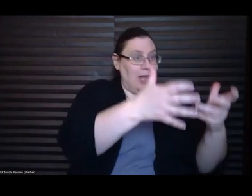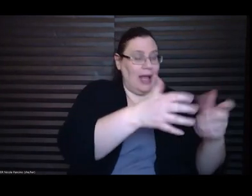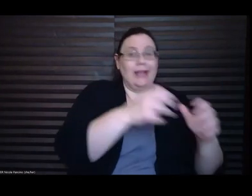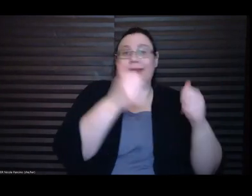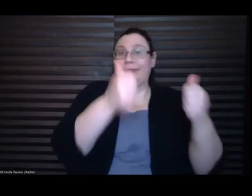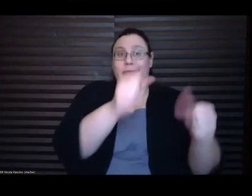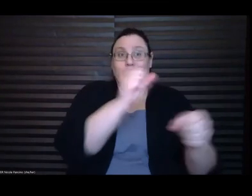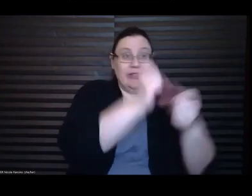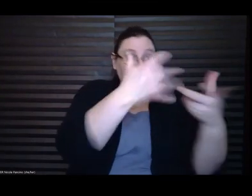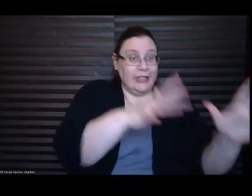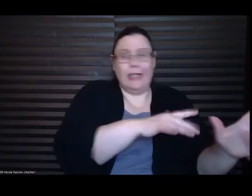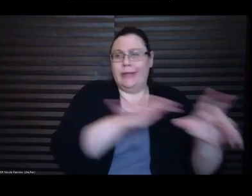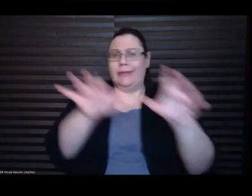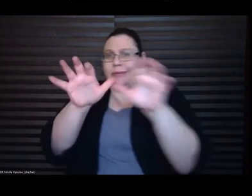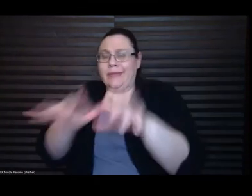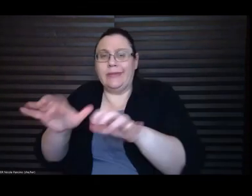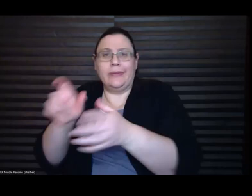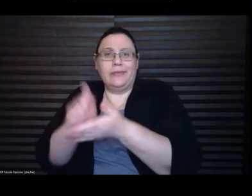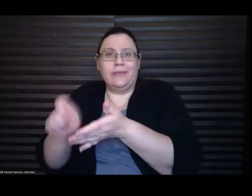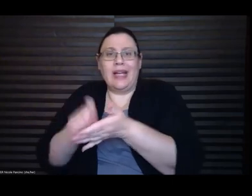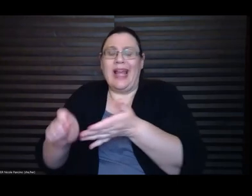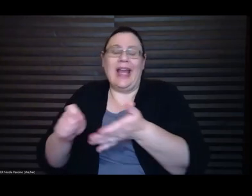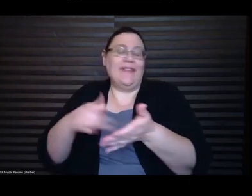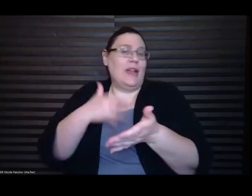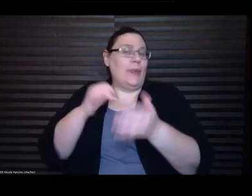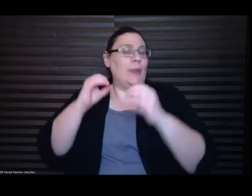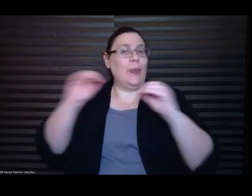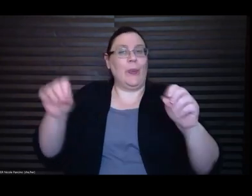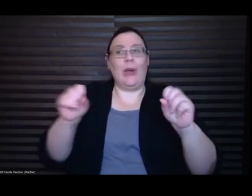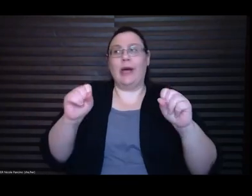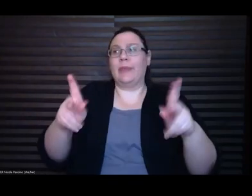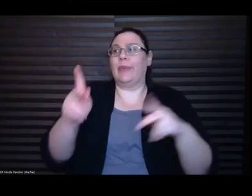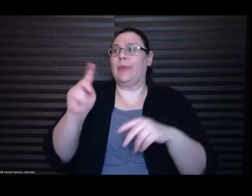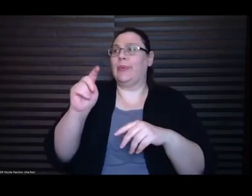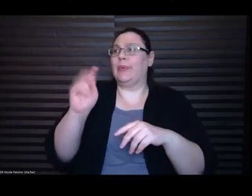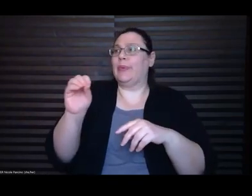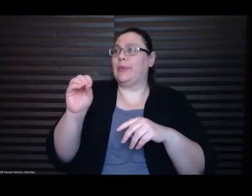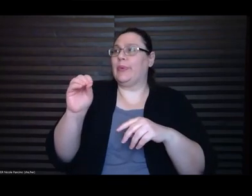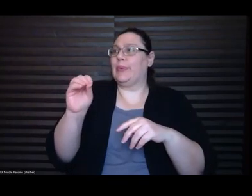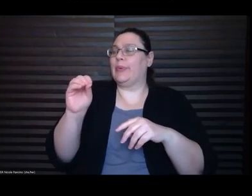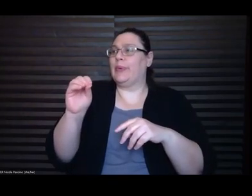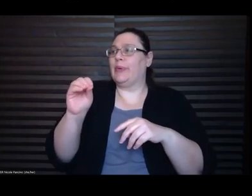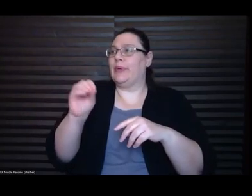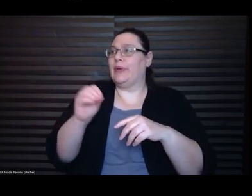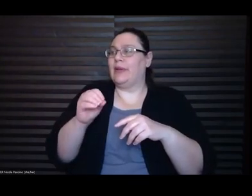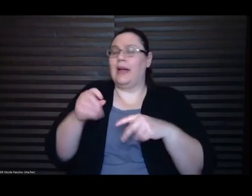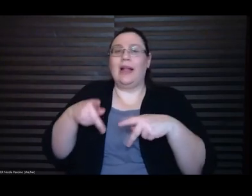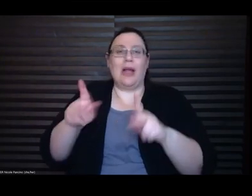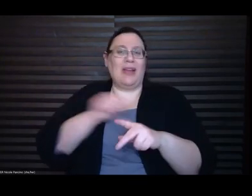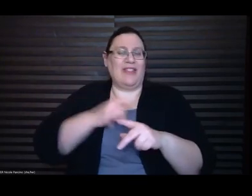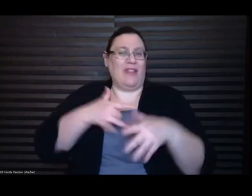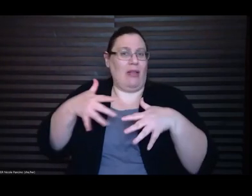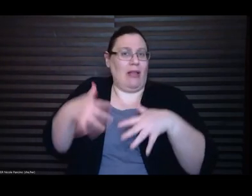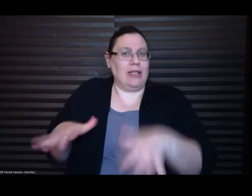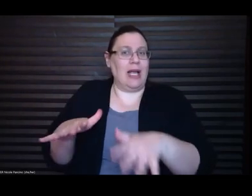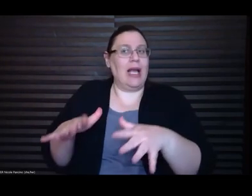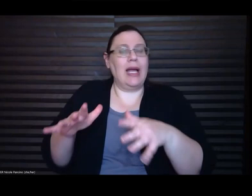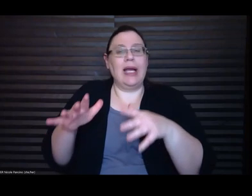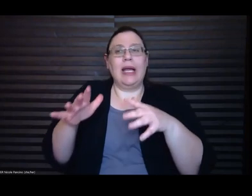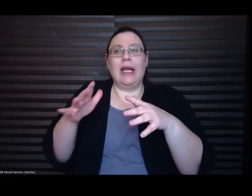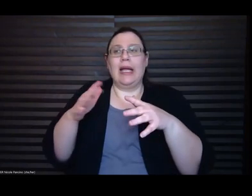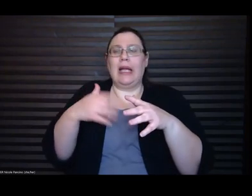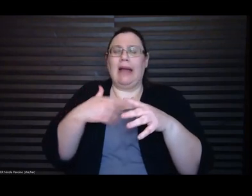let too much anxiety in because I just had a very small window of hours to write. And so it just kind of came out,